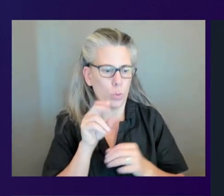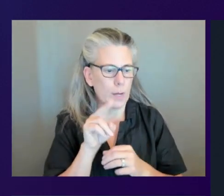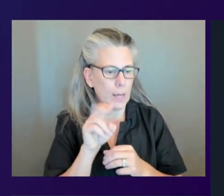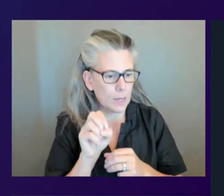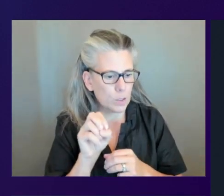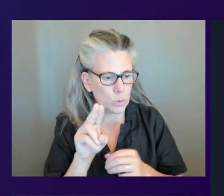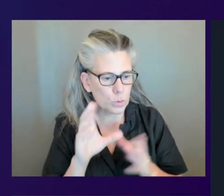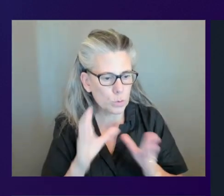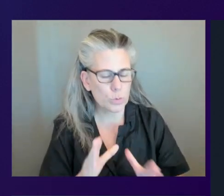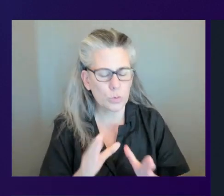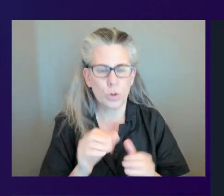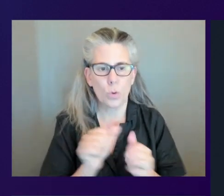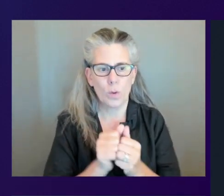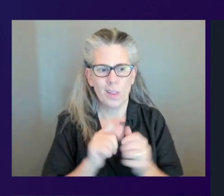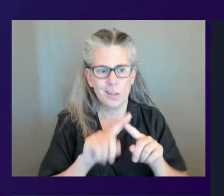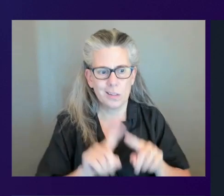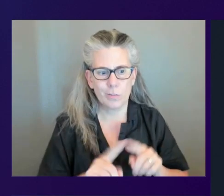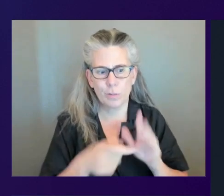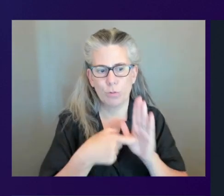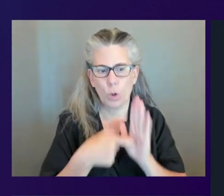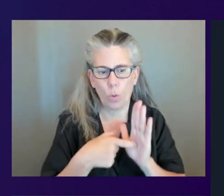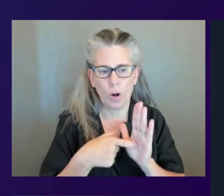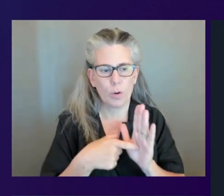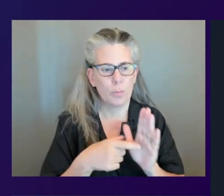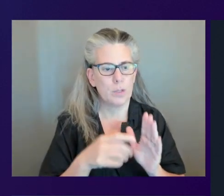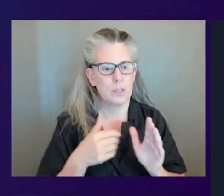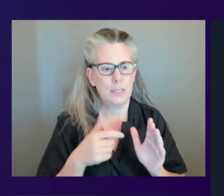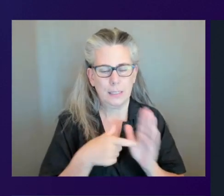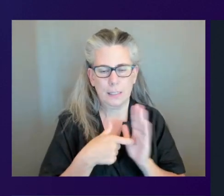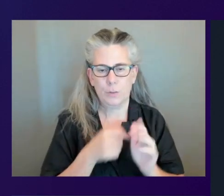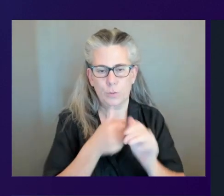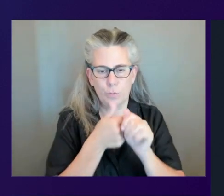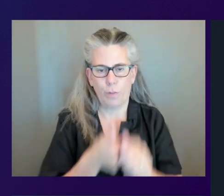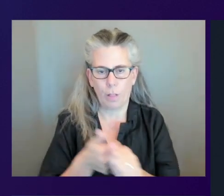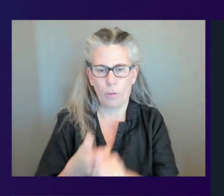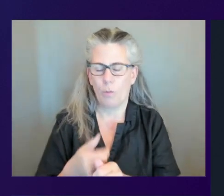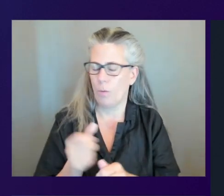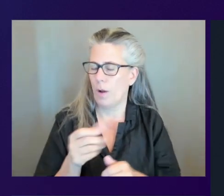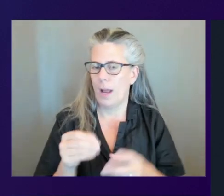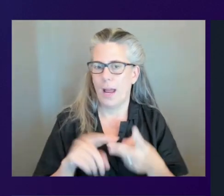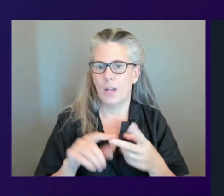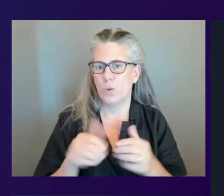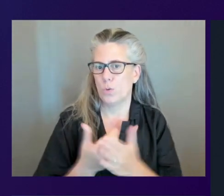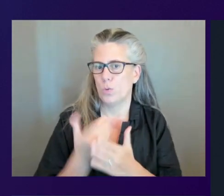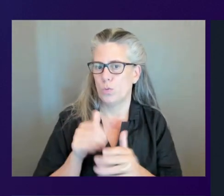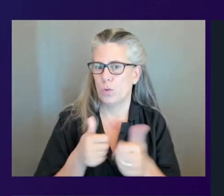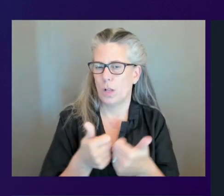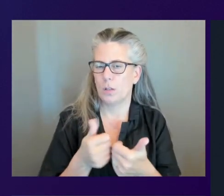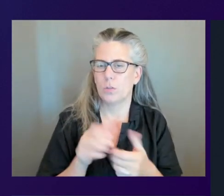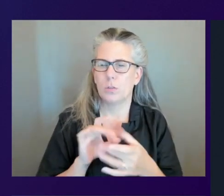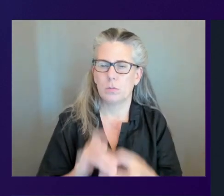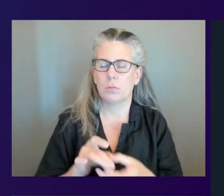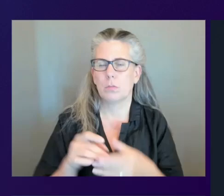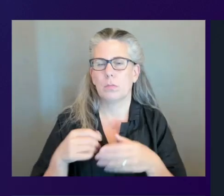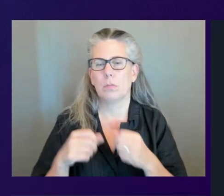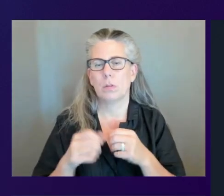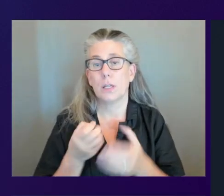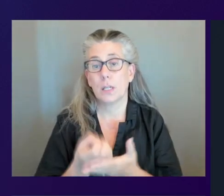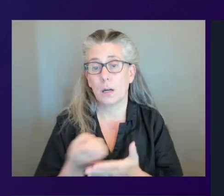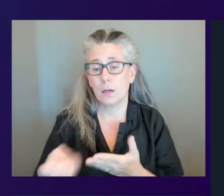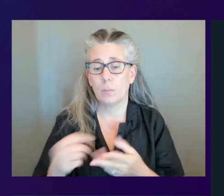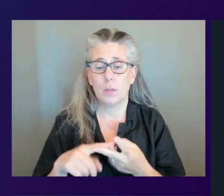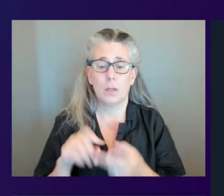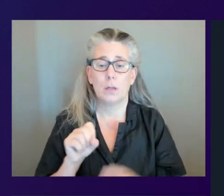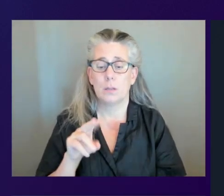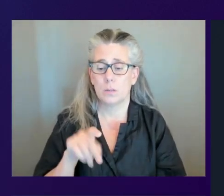requirements. And you're contending with with new challenges related to the economy, the supply chain,